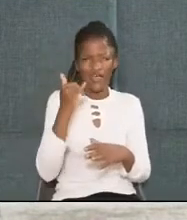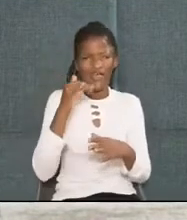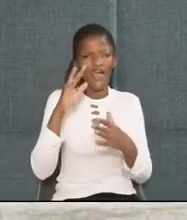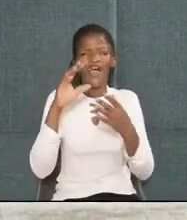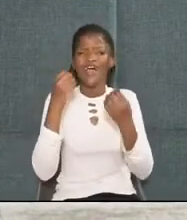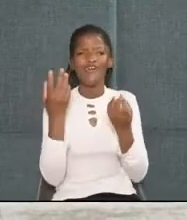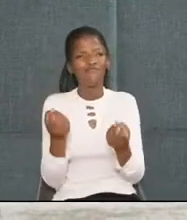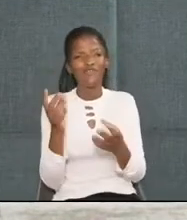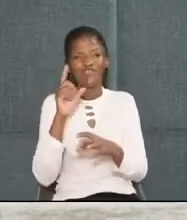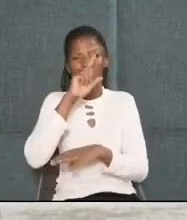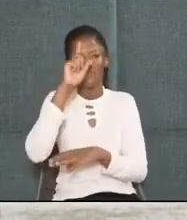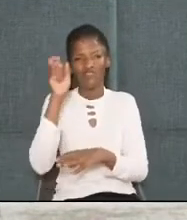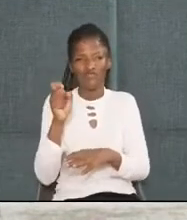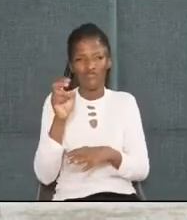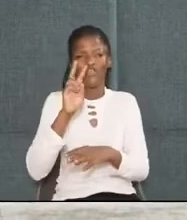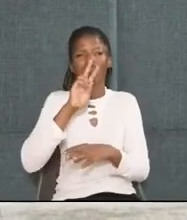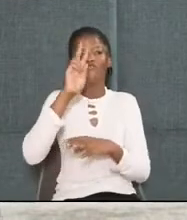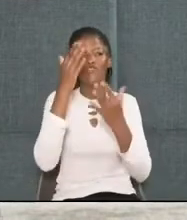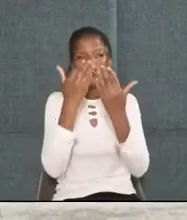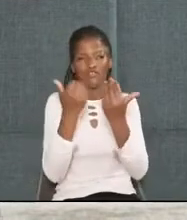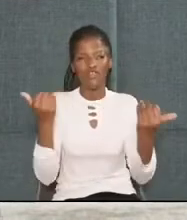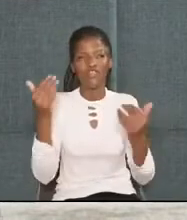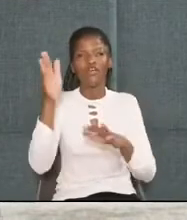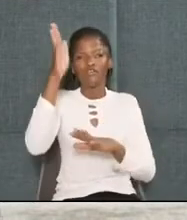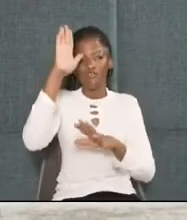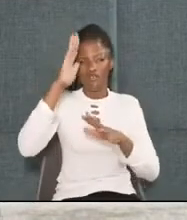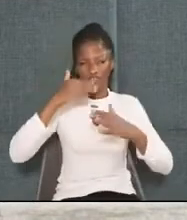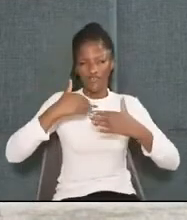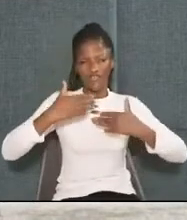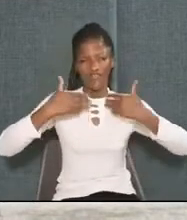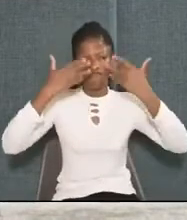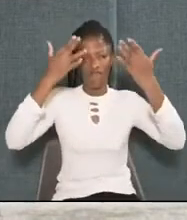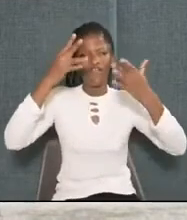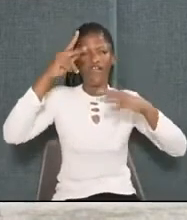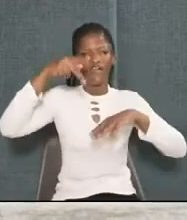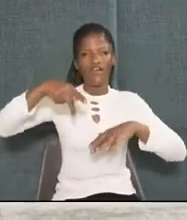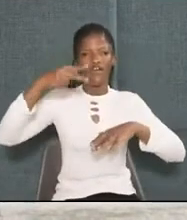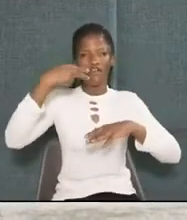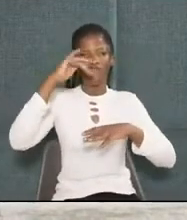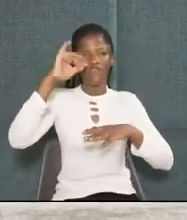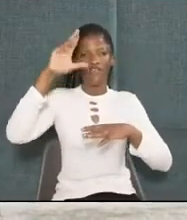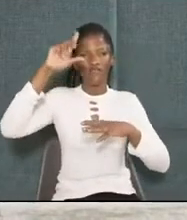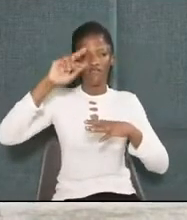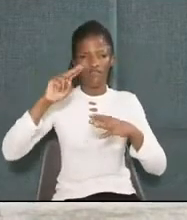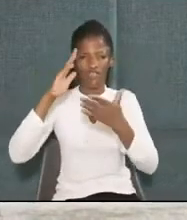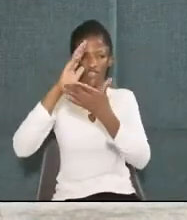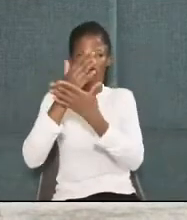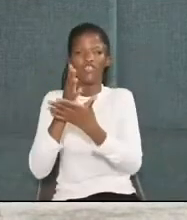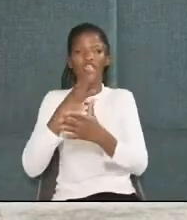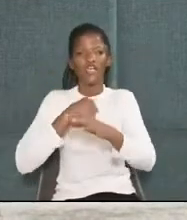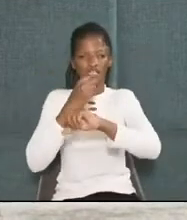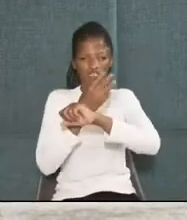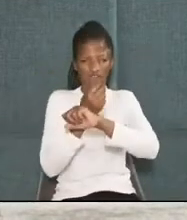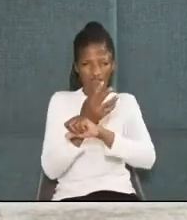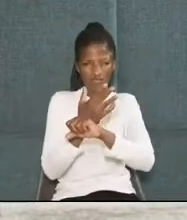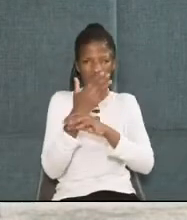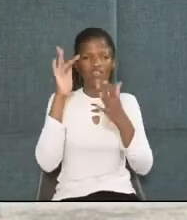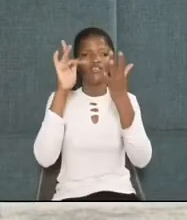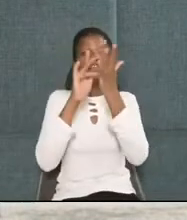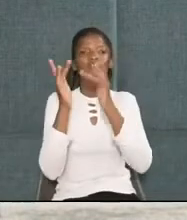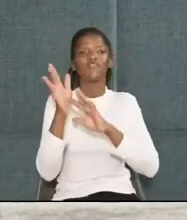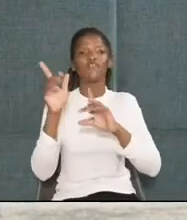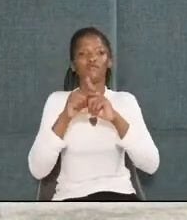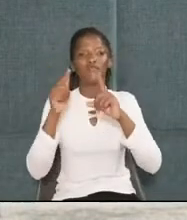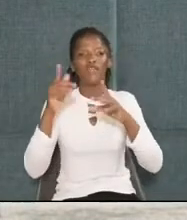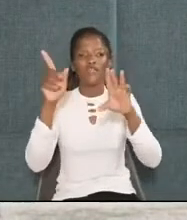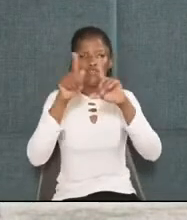many questions. You see, children, God had given Philip a chance to share and explain Jesus with the eunuch, just as he